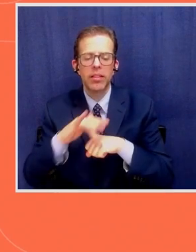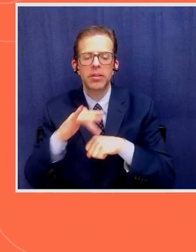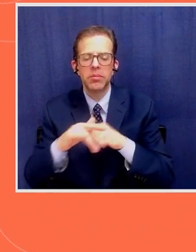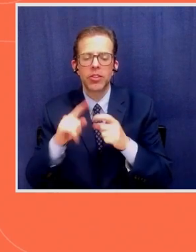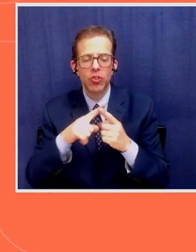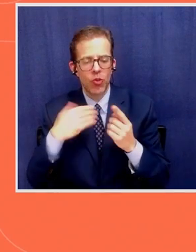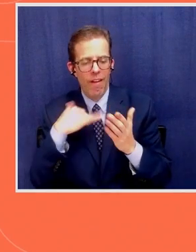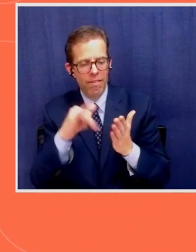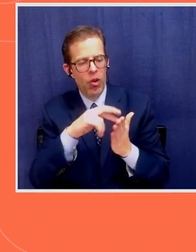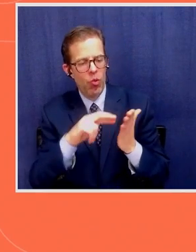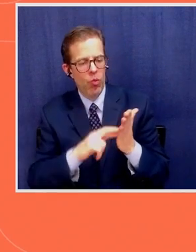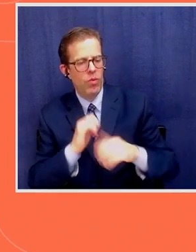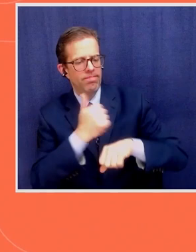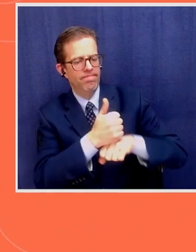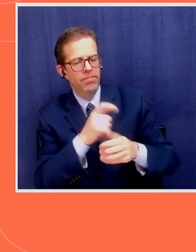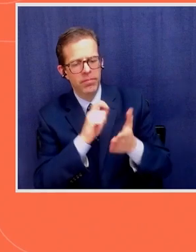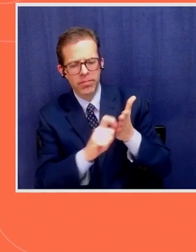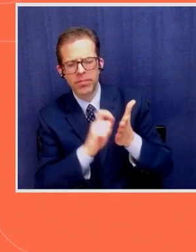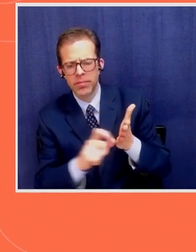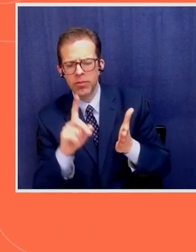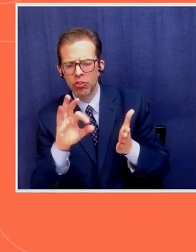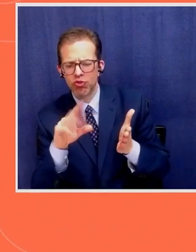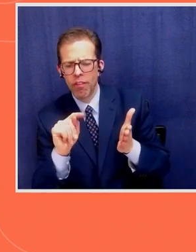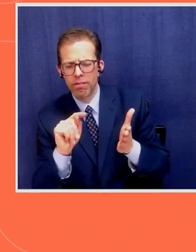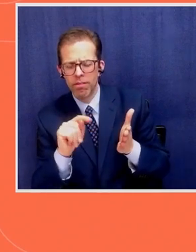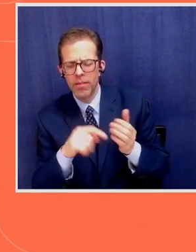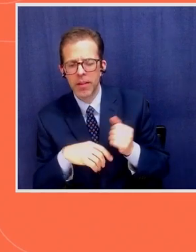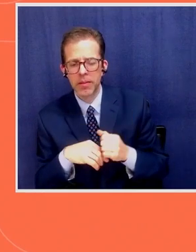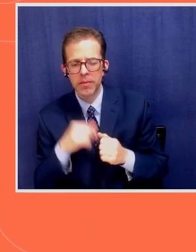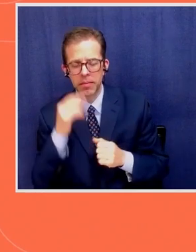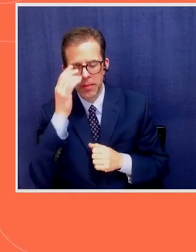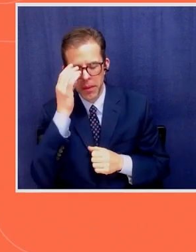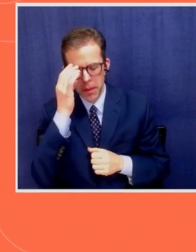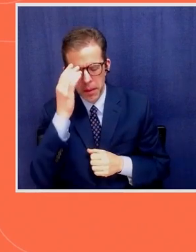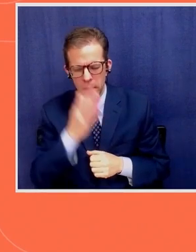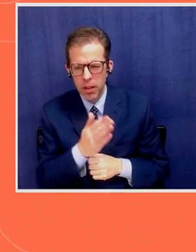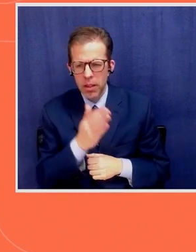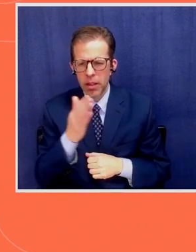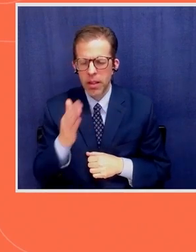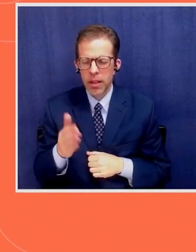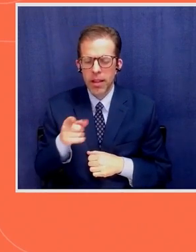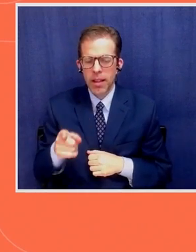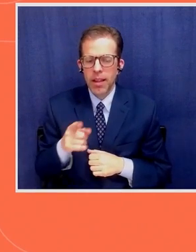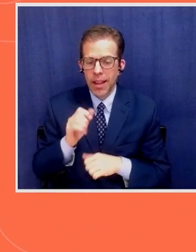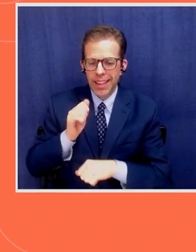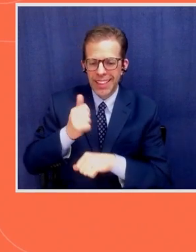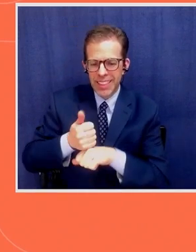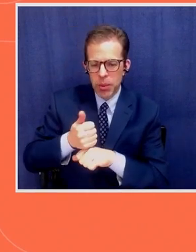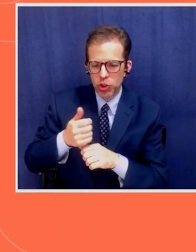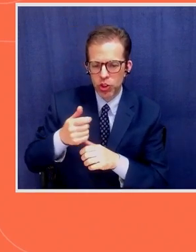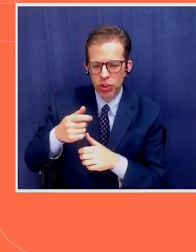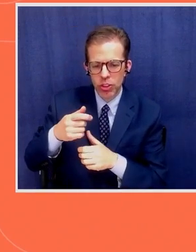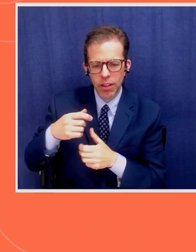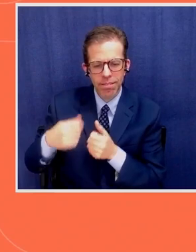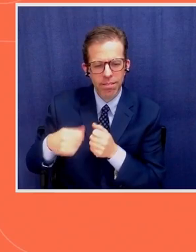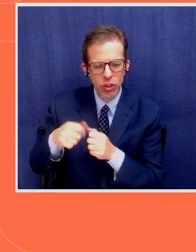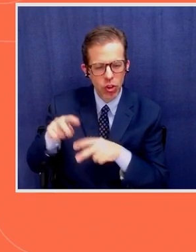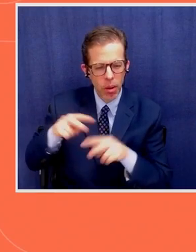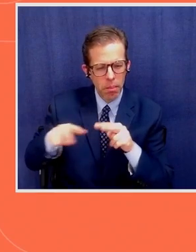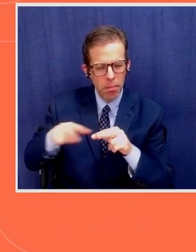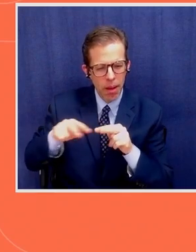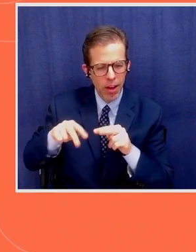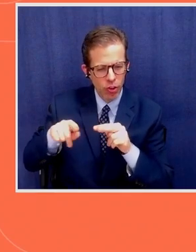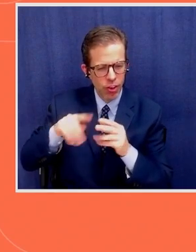next to that was the establishment of the State of Art Fisheries Monitoring Center that had ocean viewing software, for